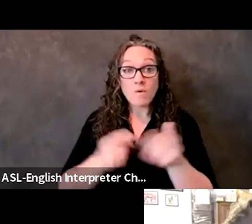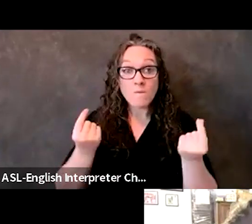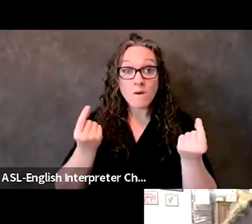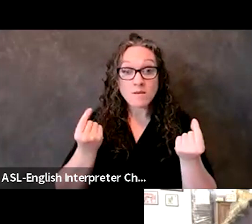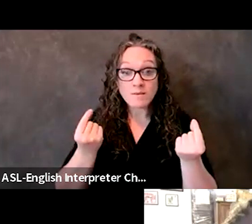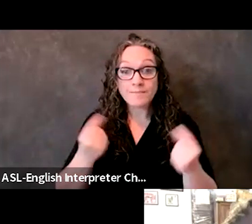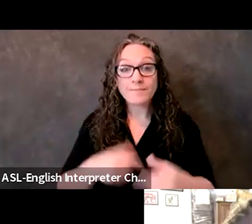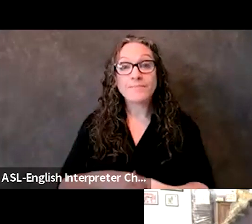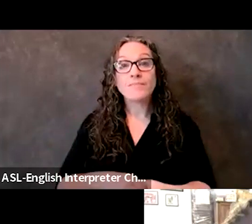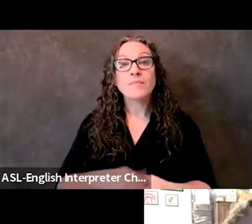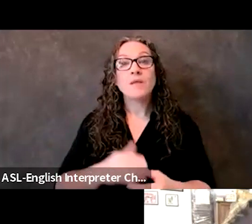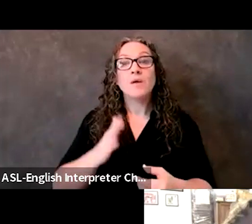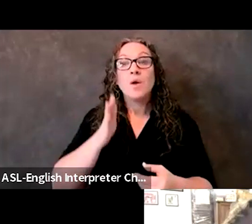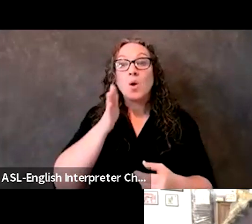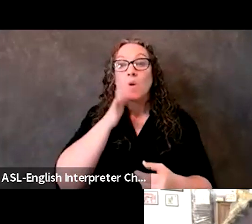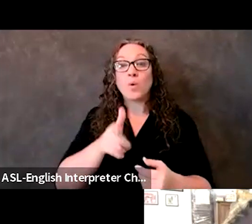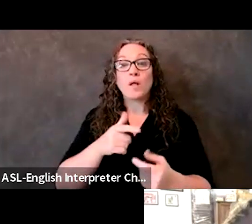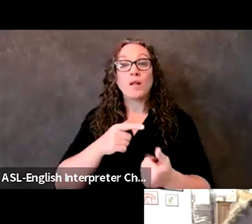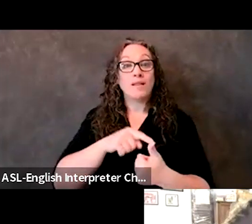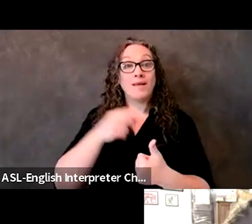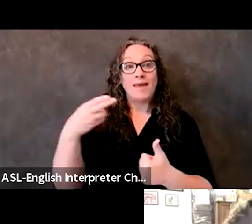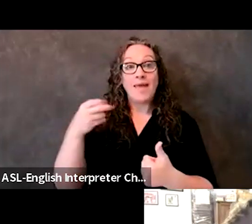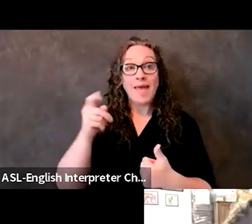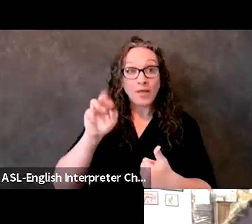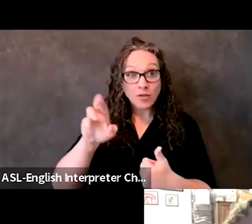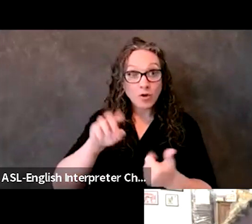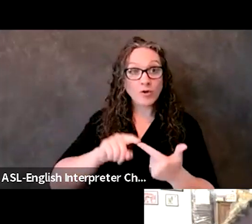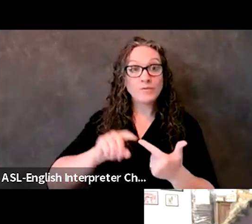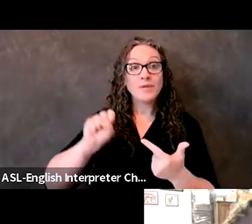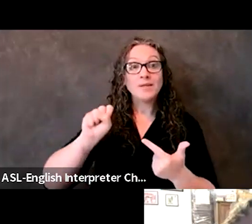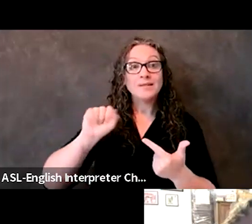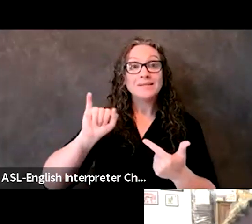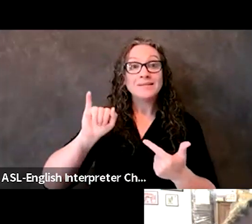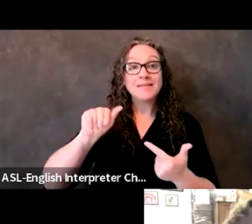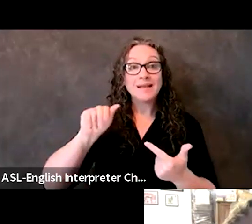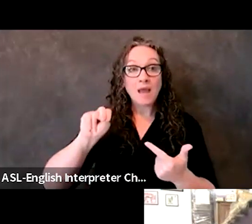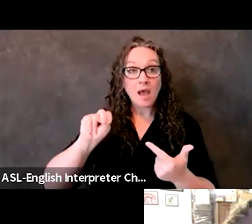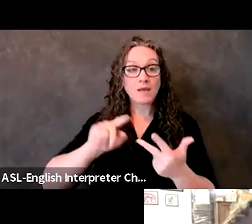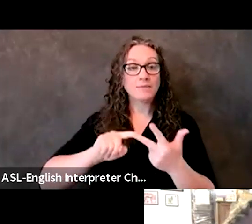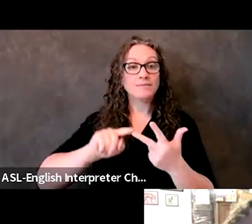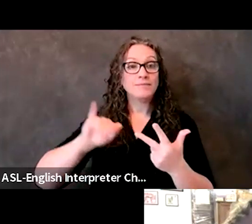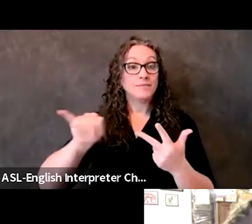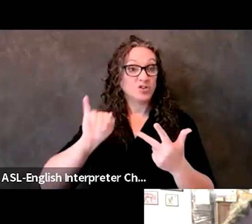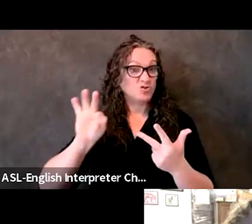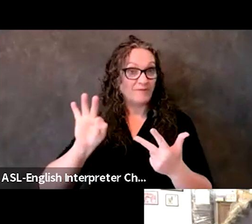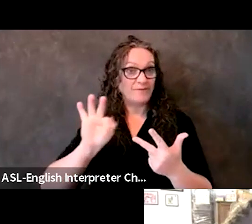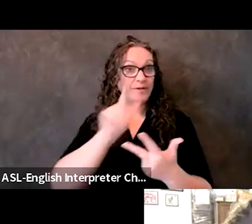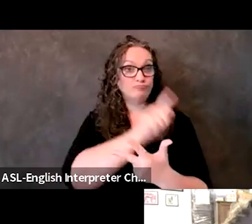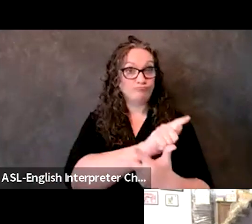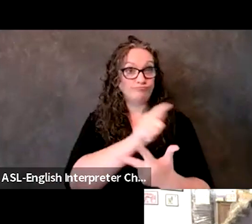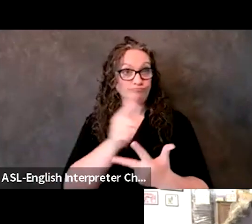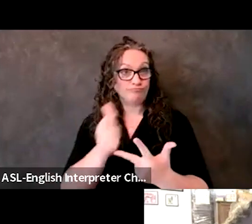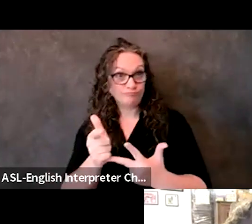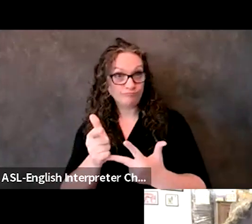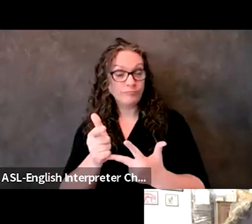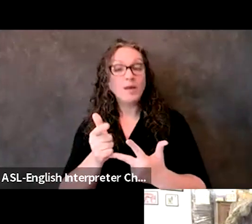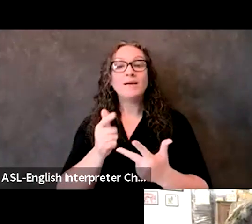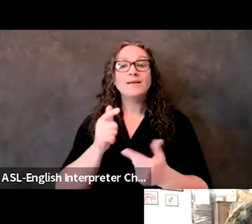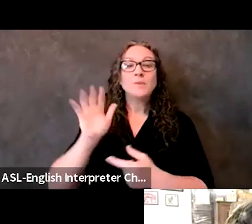we'll go Heather, Sanan, and Jeff. It will each take about five minutes to talk, and then we'll just do